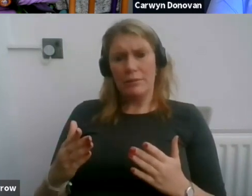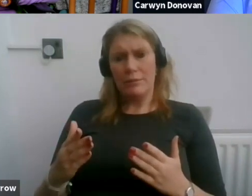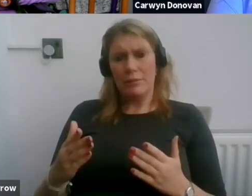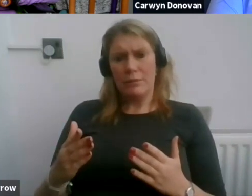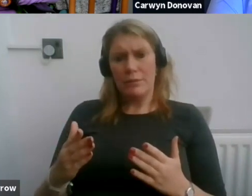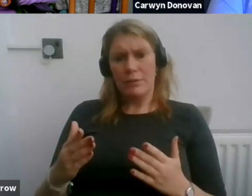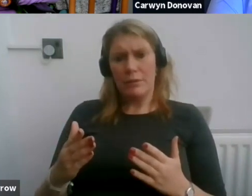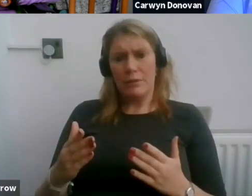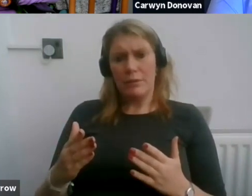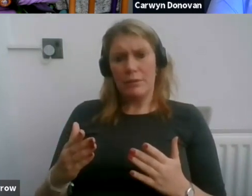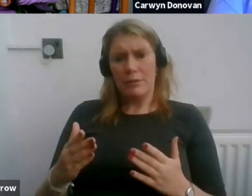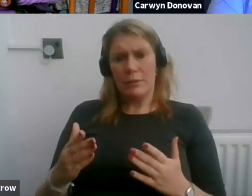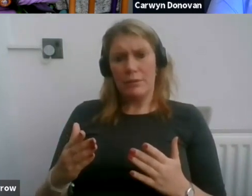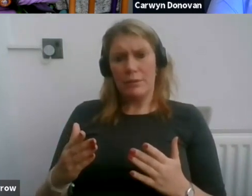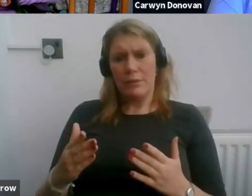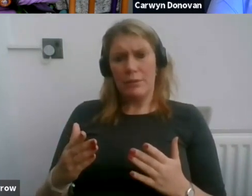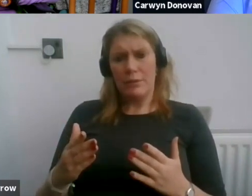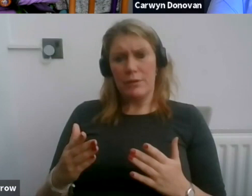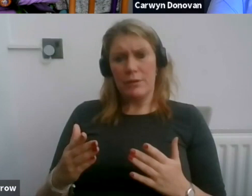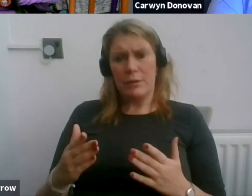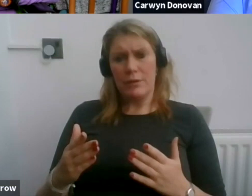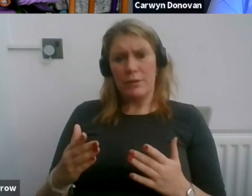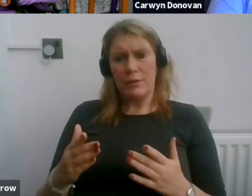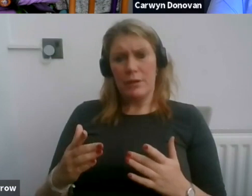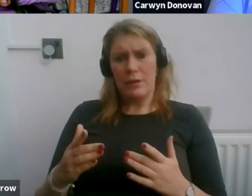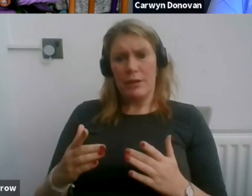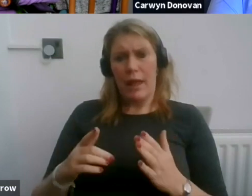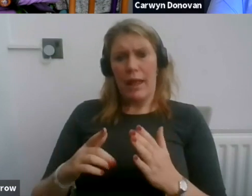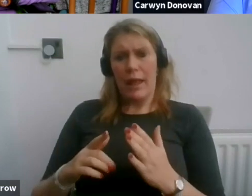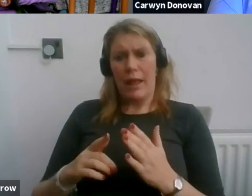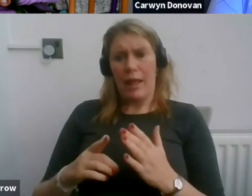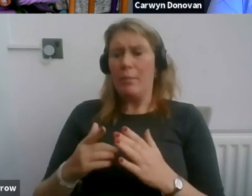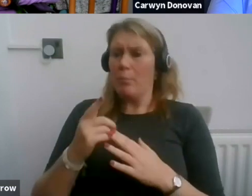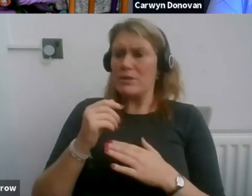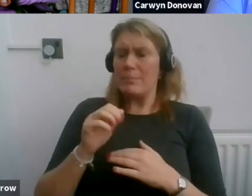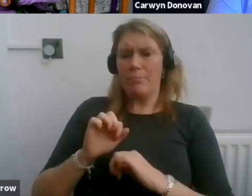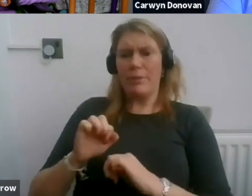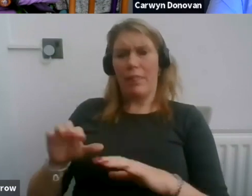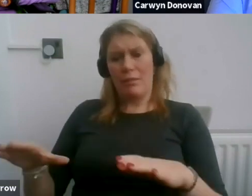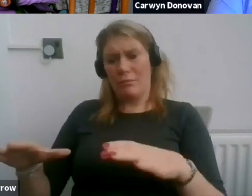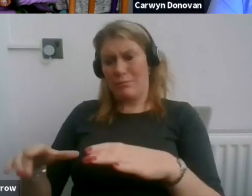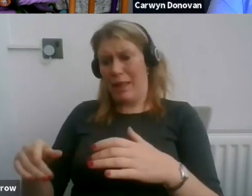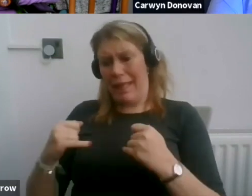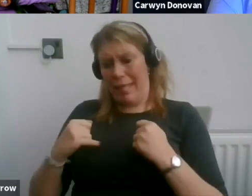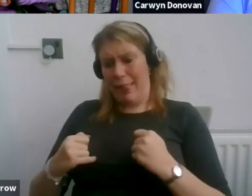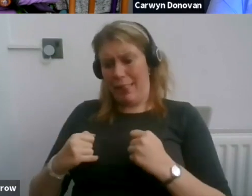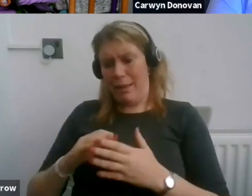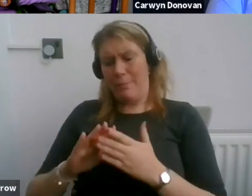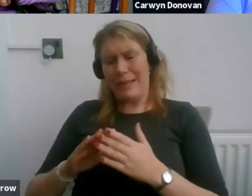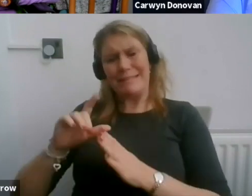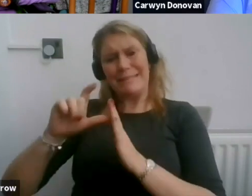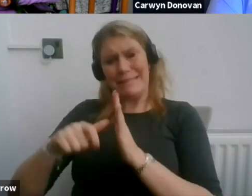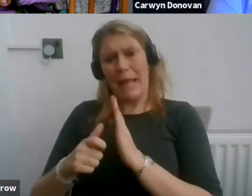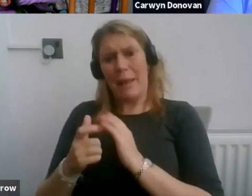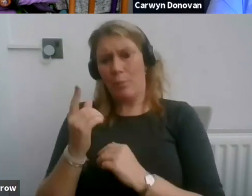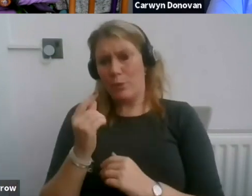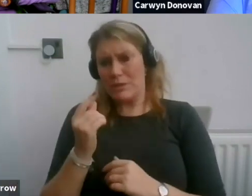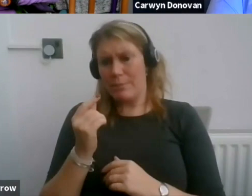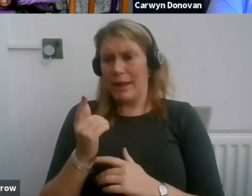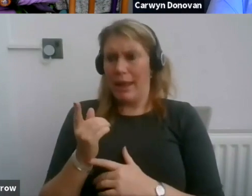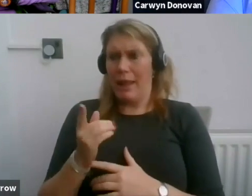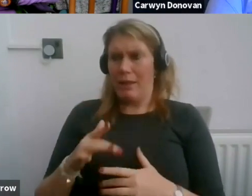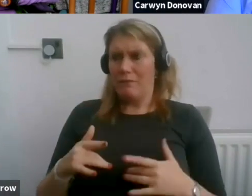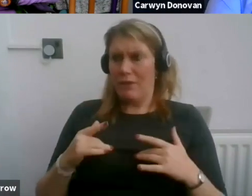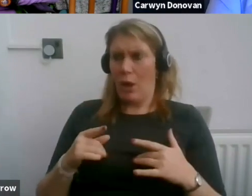more likely to be disabled because they are on long-term sickness absence and they are quite clearly being put at a